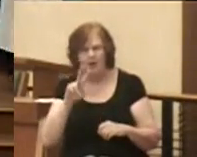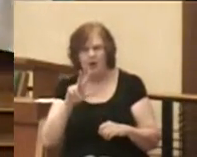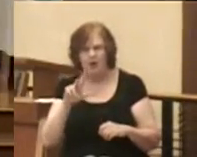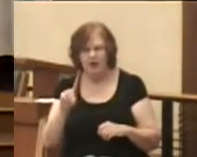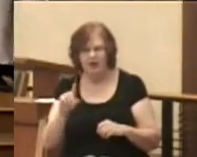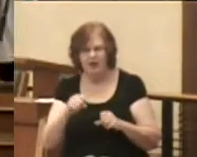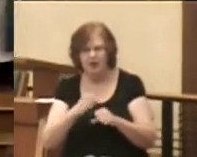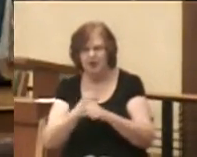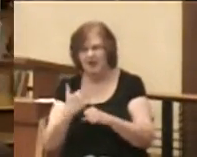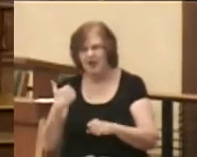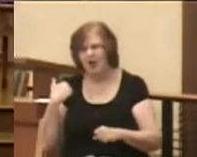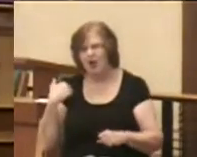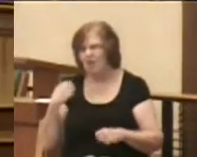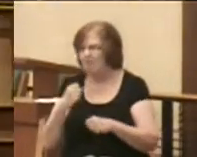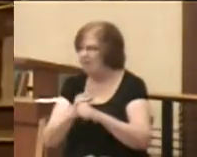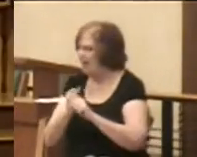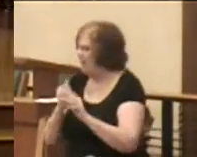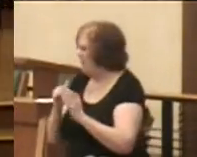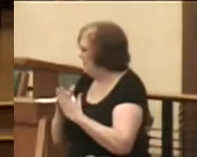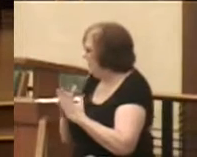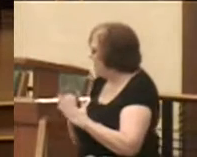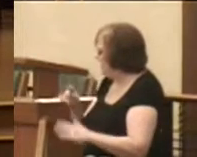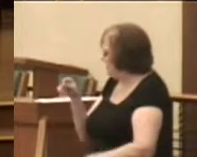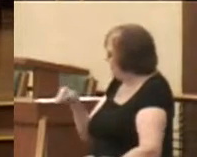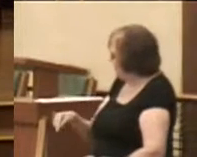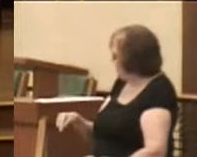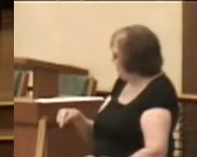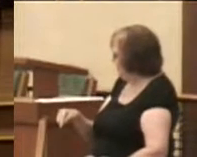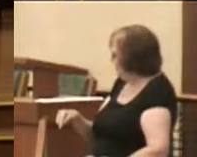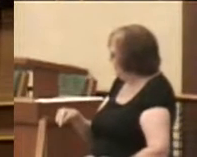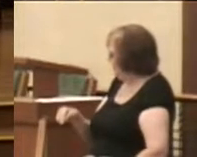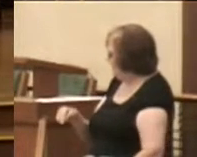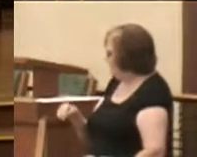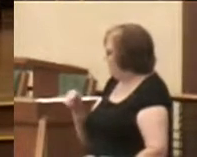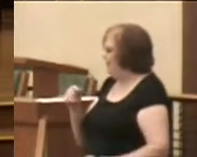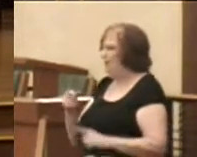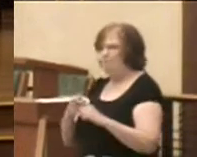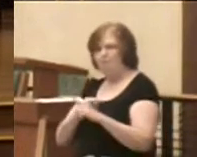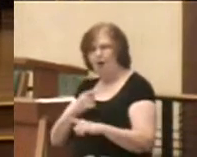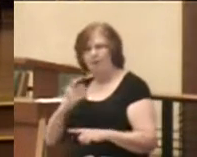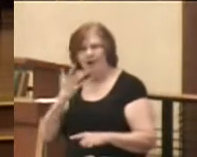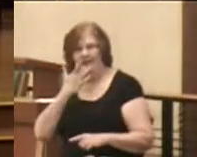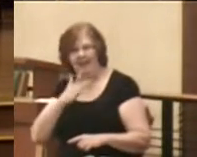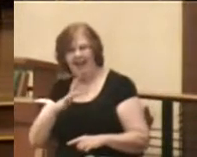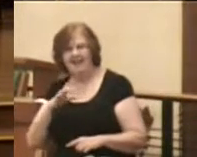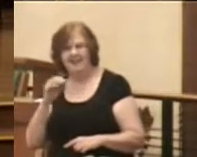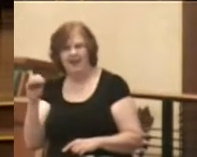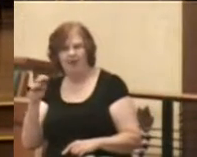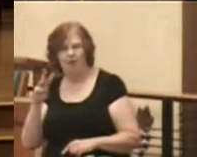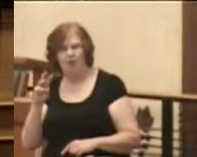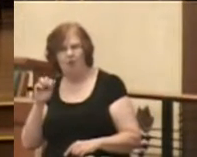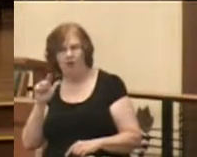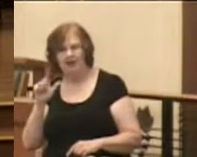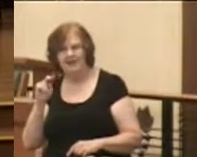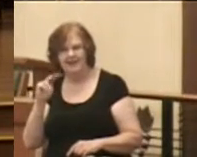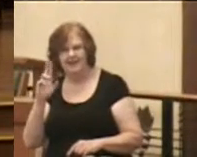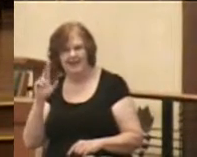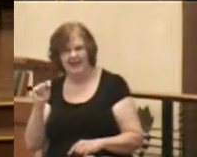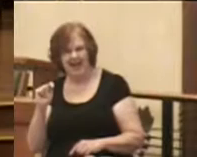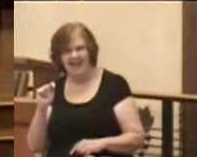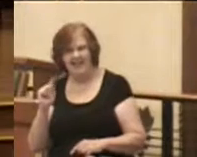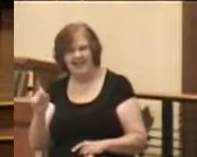ago, he made this curio cabinet of walnut and glass and gave it to Kathy and me. And we have